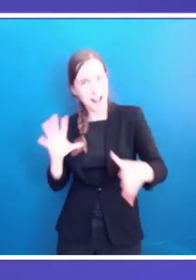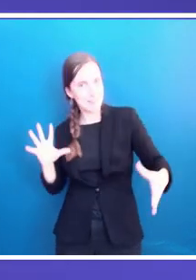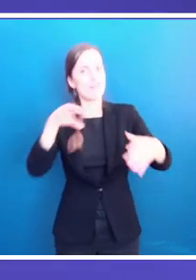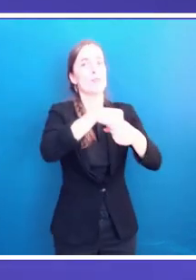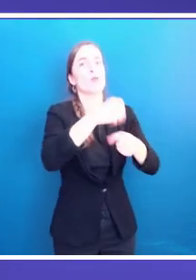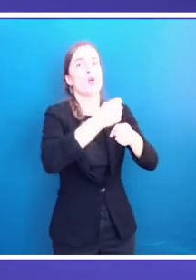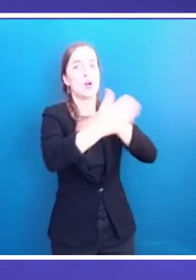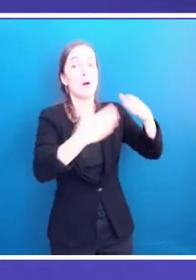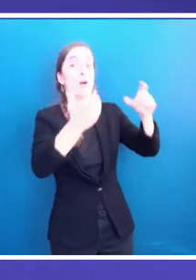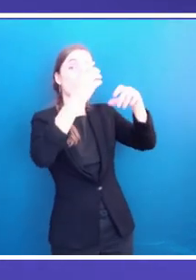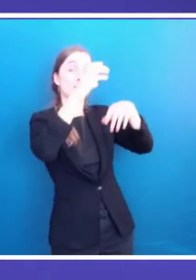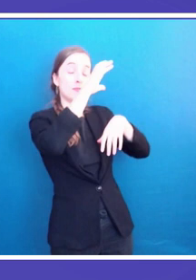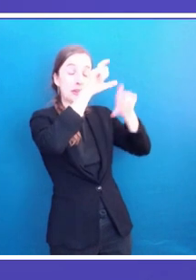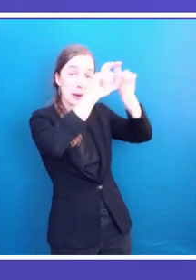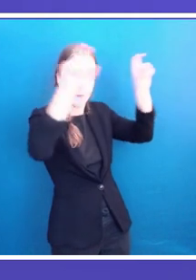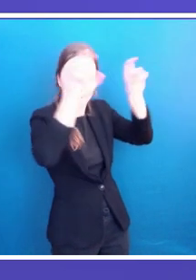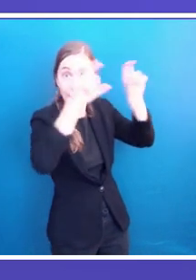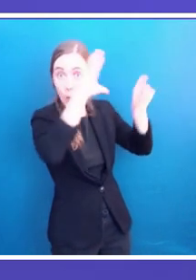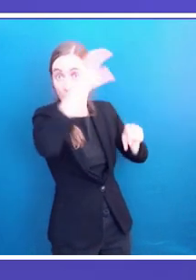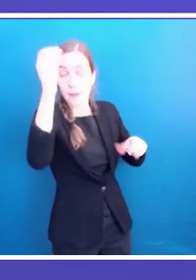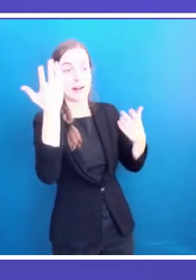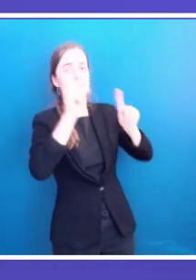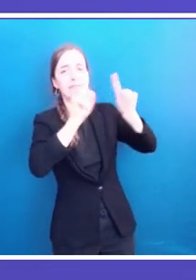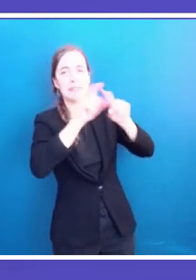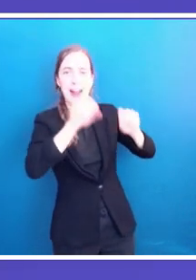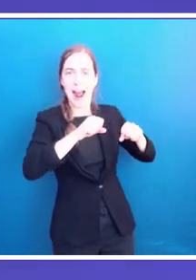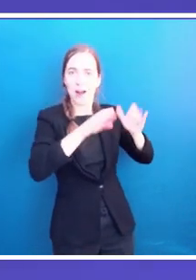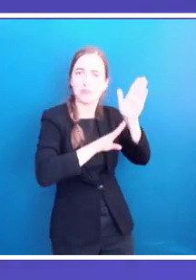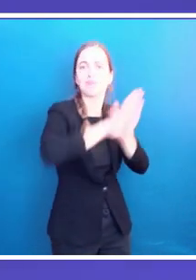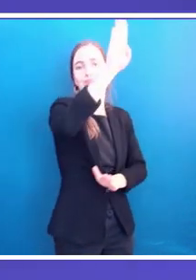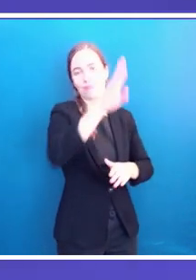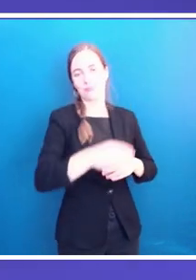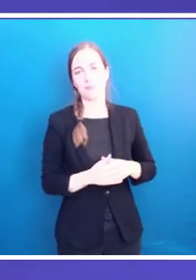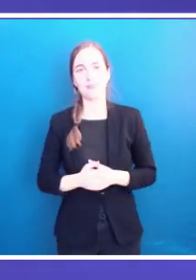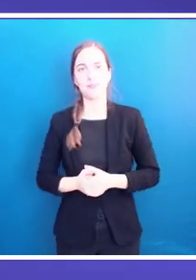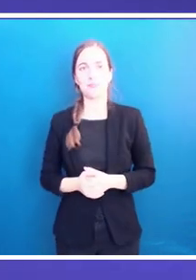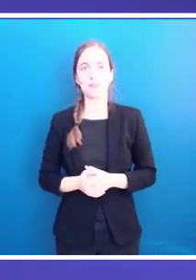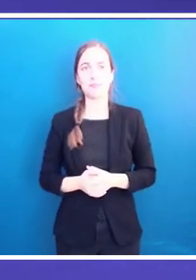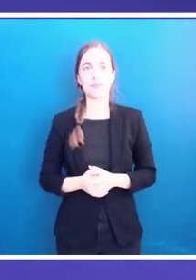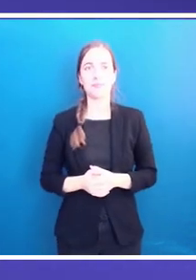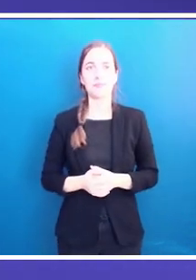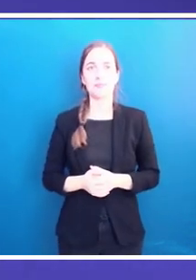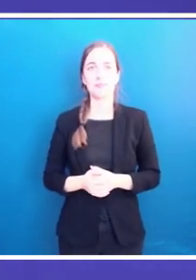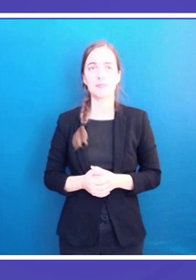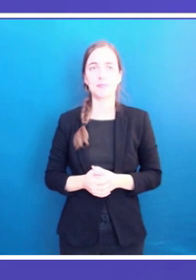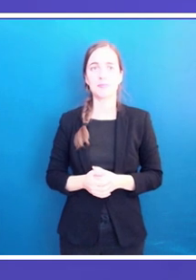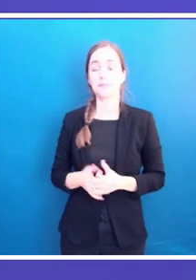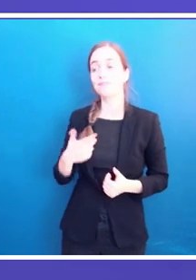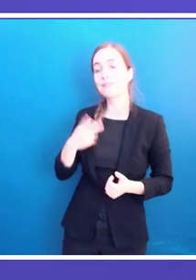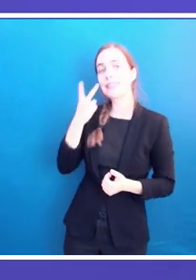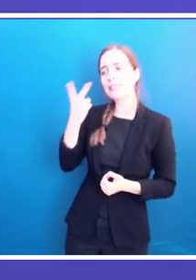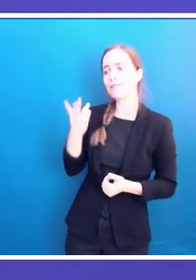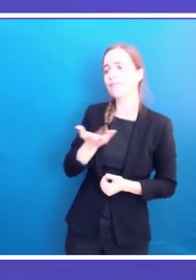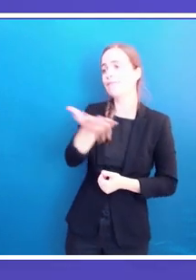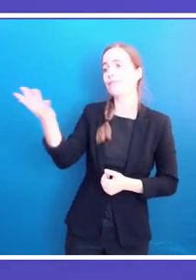the role of women in society and also of men in society. And this is not done in one day or